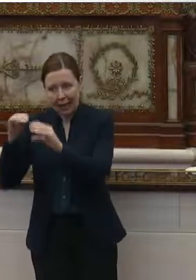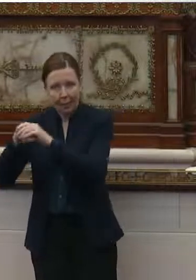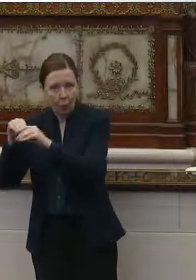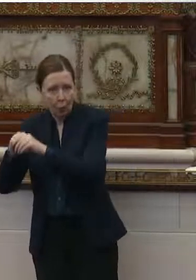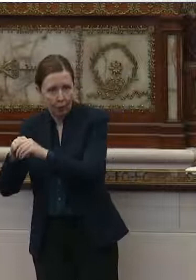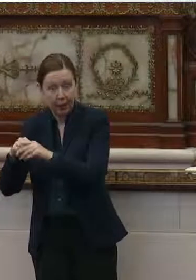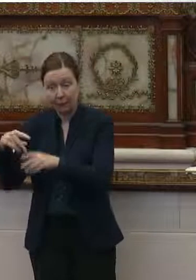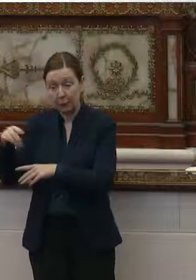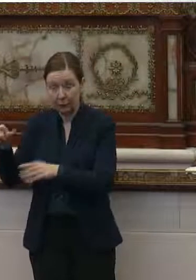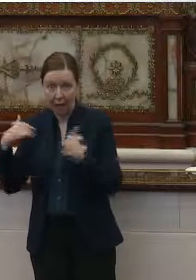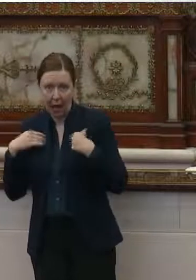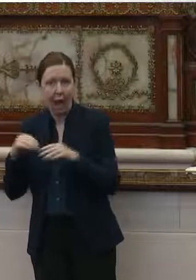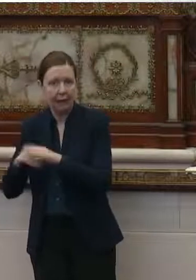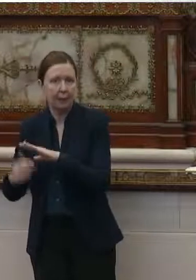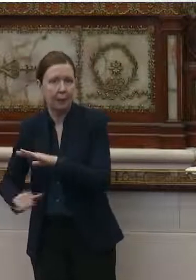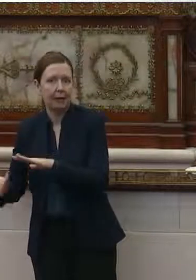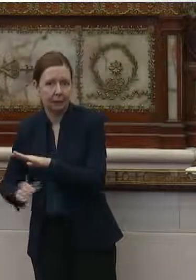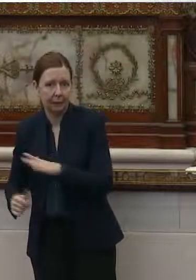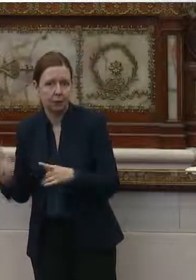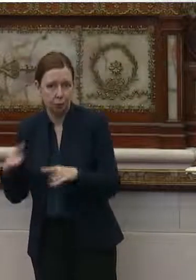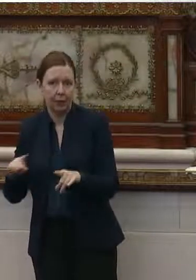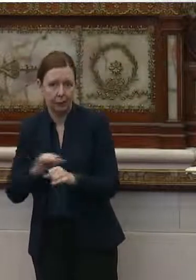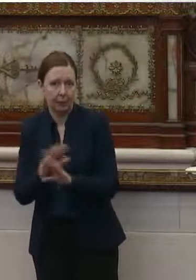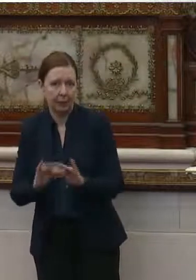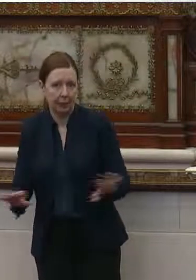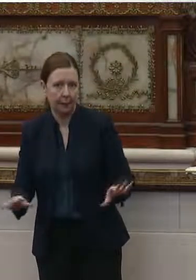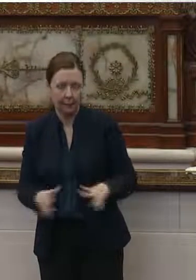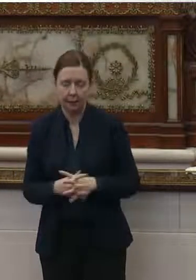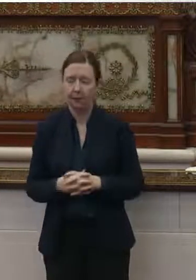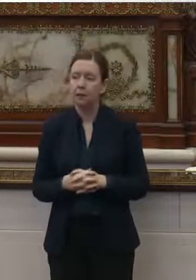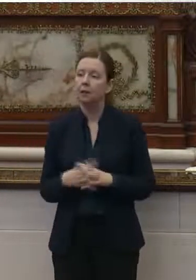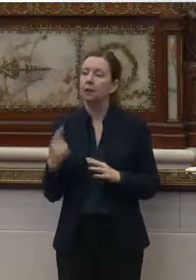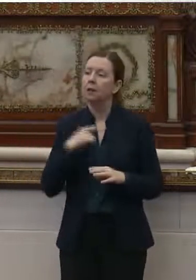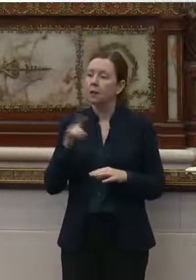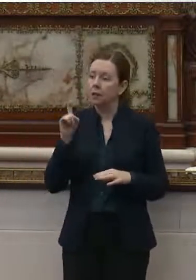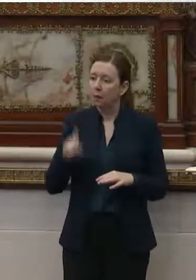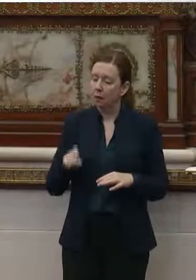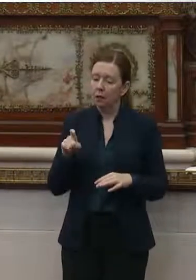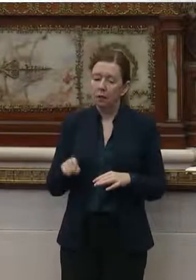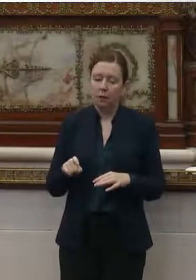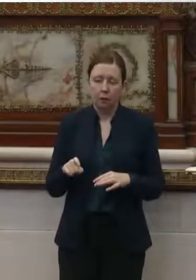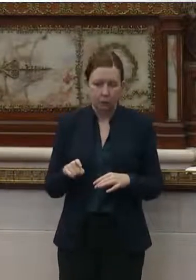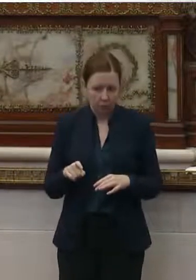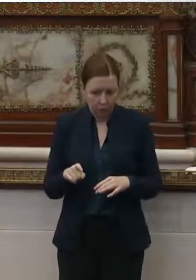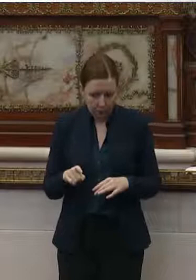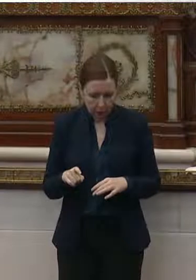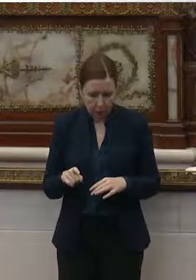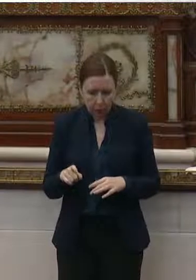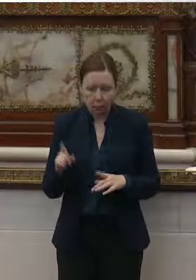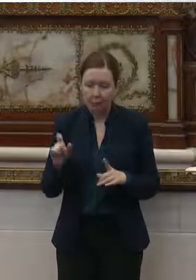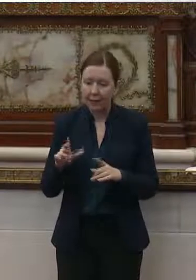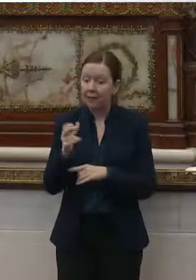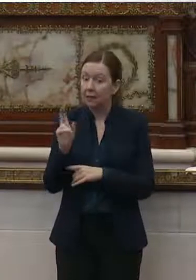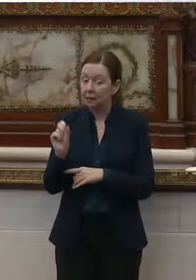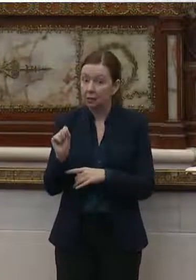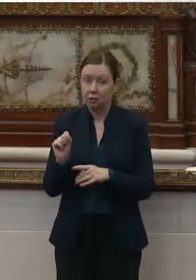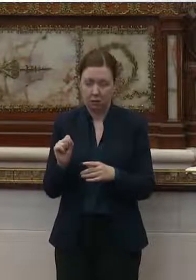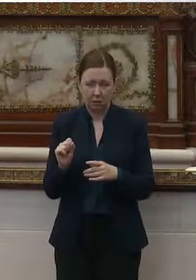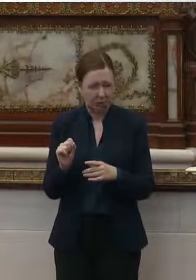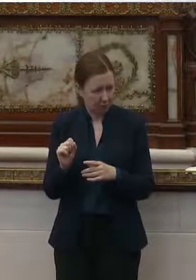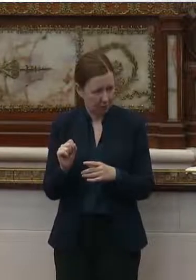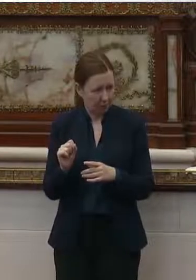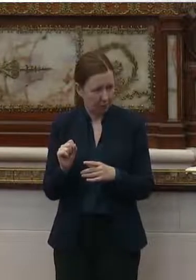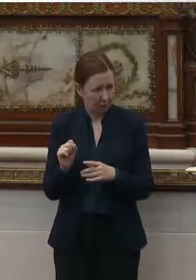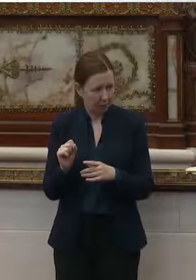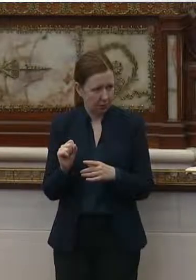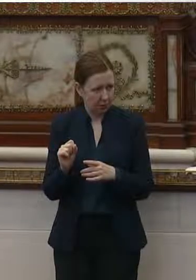the basement during this pandemic. And we need to go to the media when these conditions get this bad. These